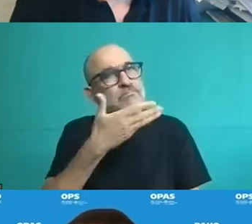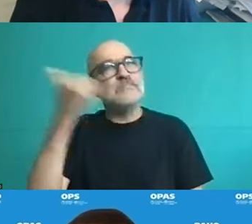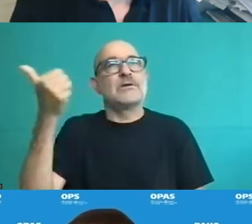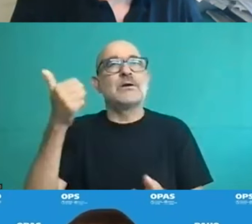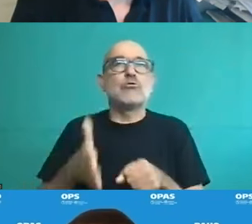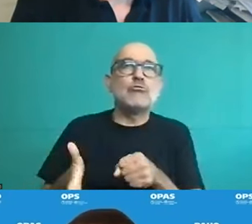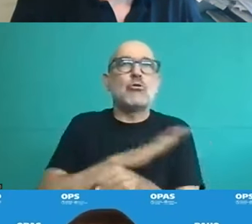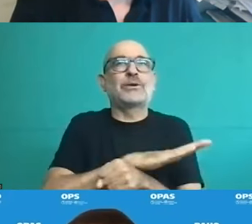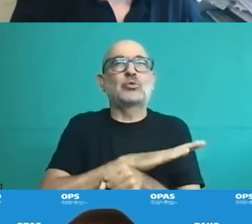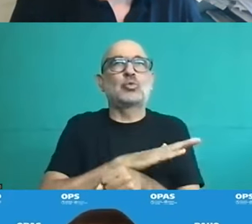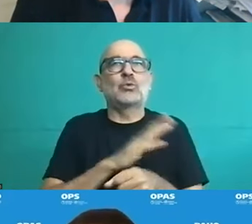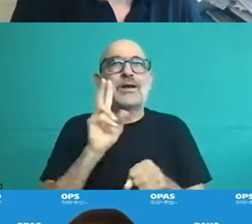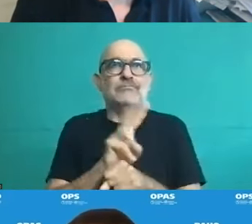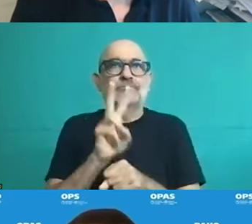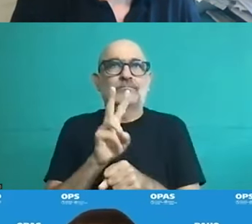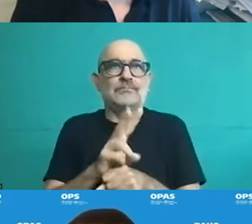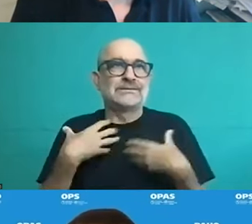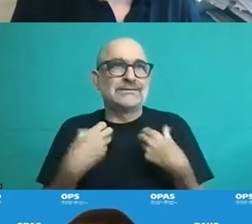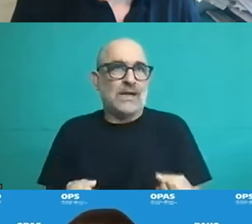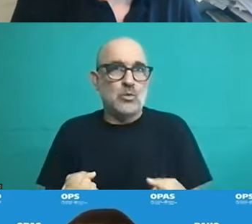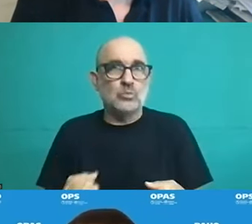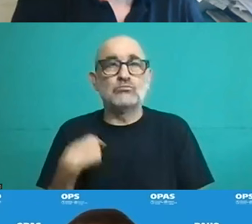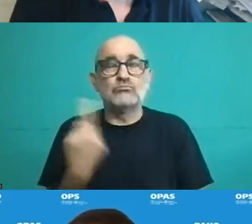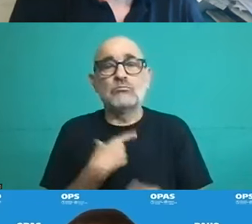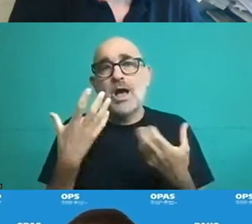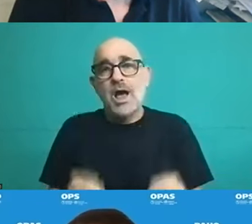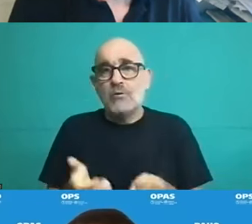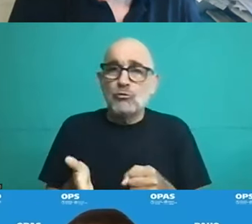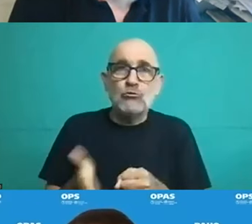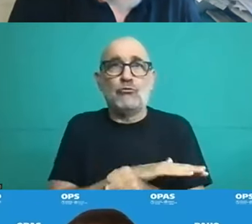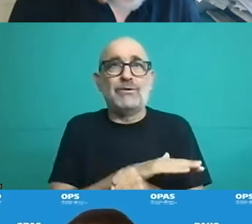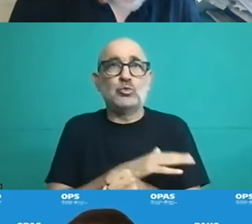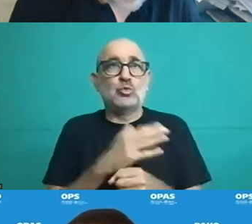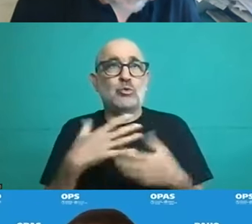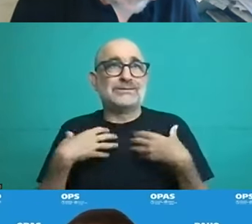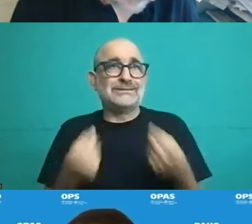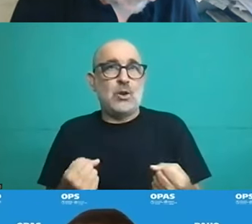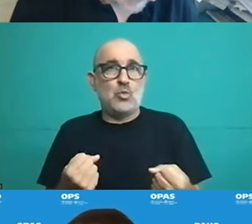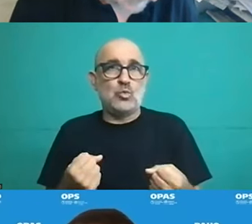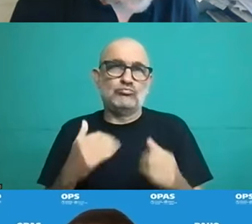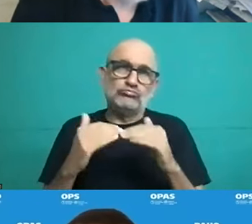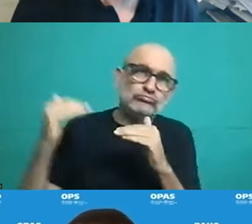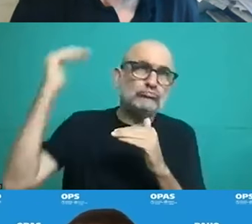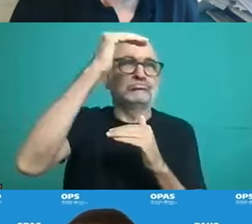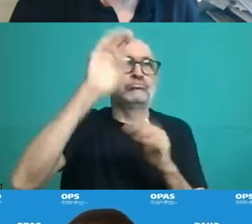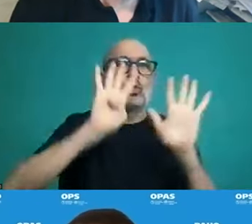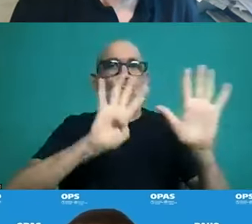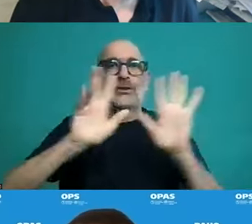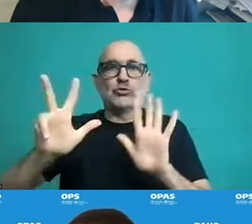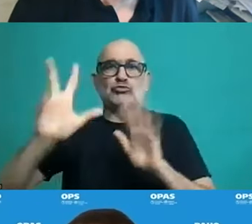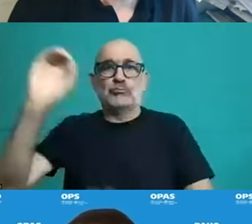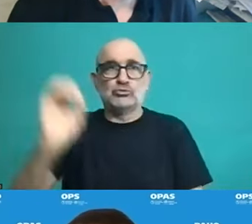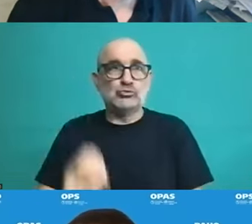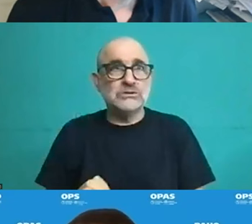coherent with the actual access to health services. We realize that there is increasing